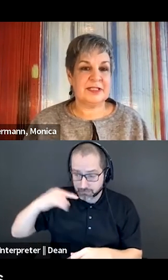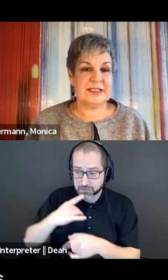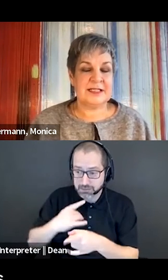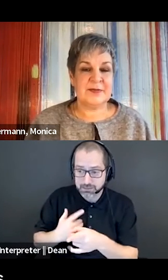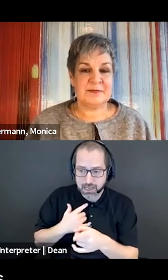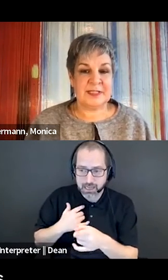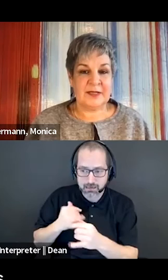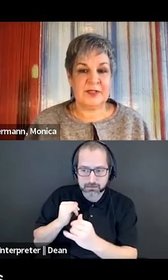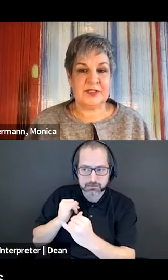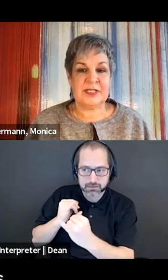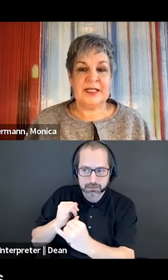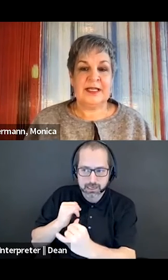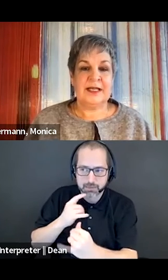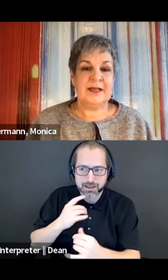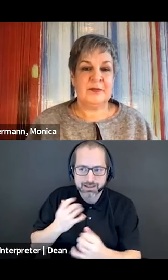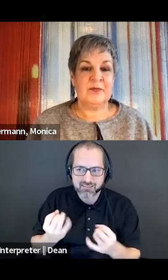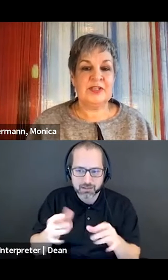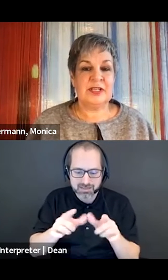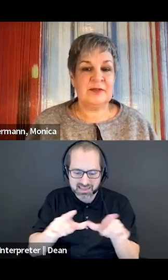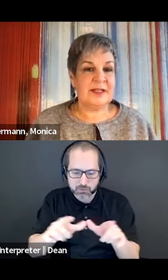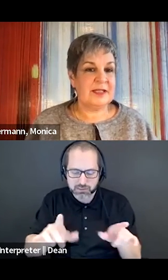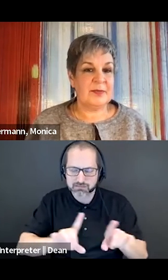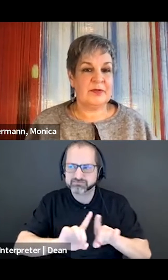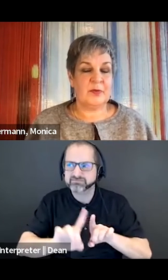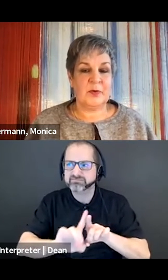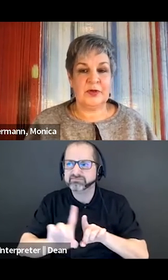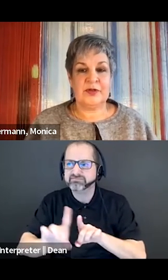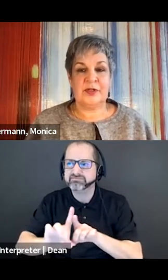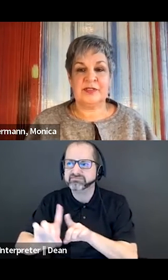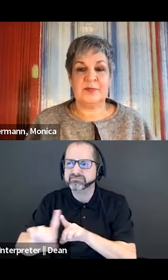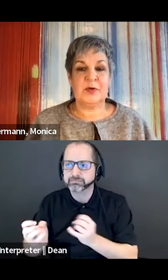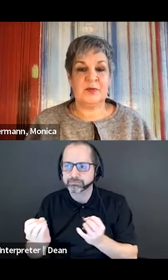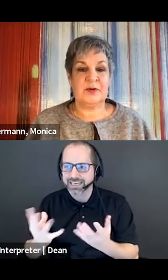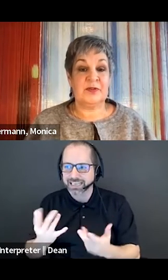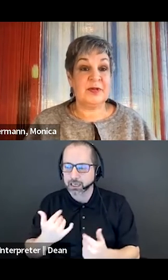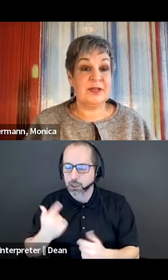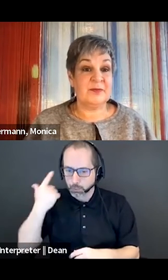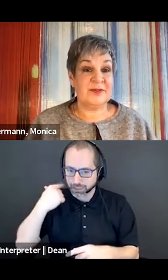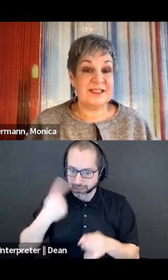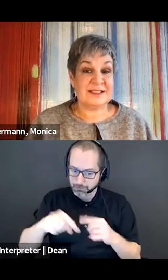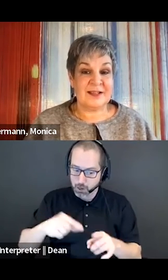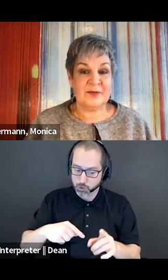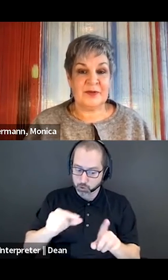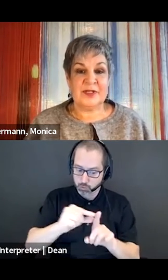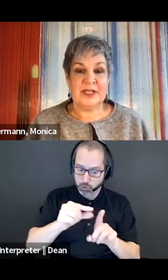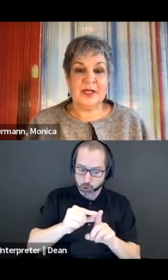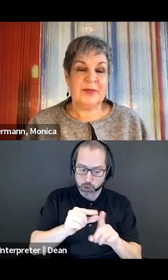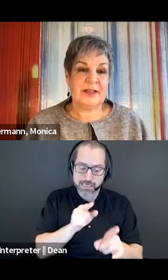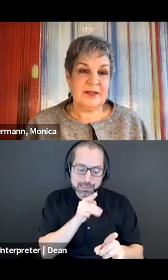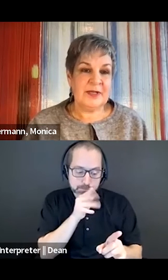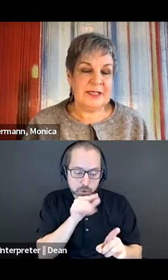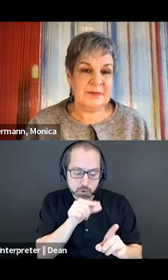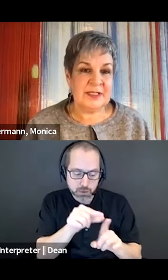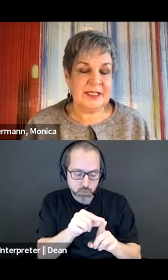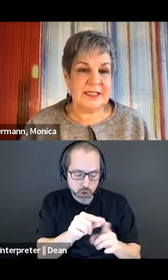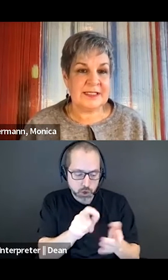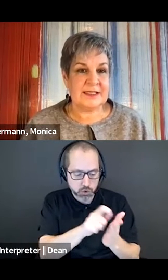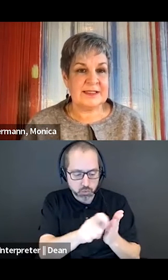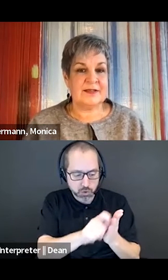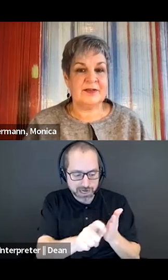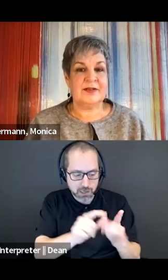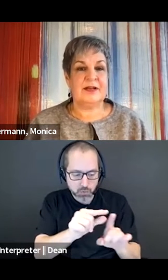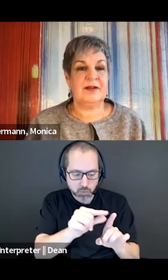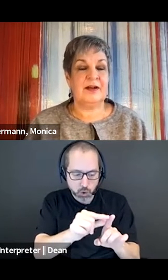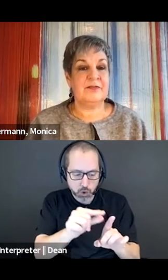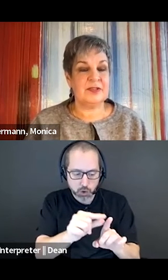different types of language. We generally think about the word, the spoken word, the written word, the sign word. But I think we really need